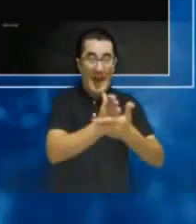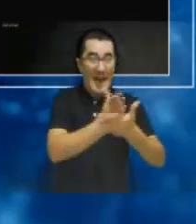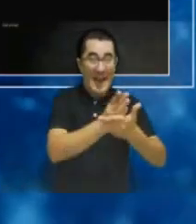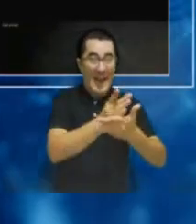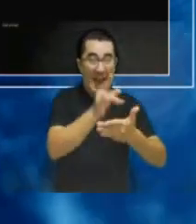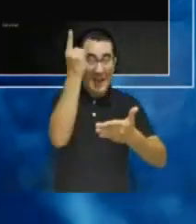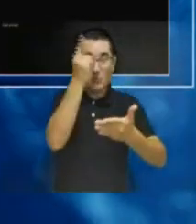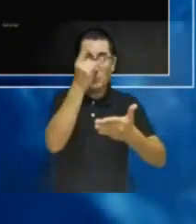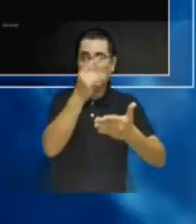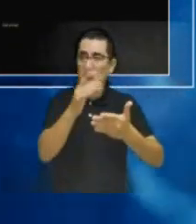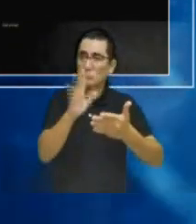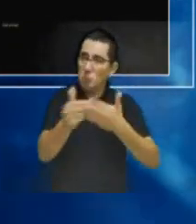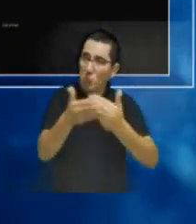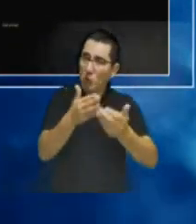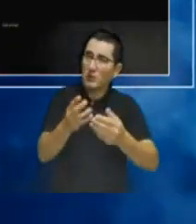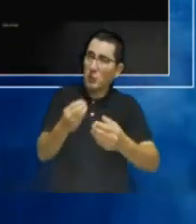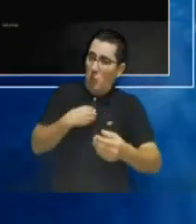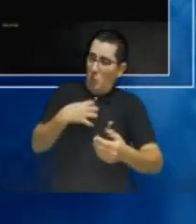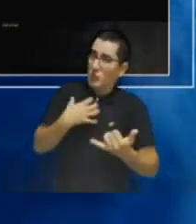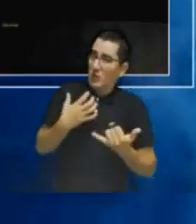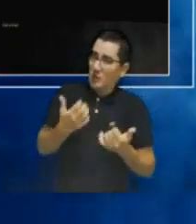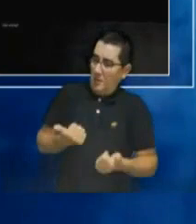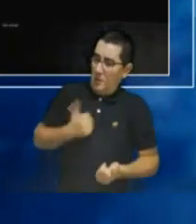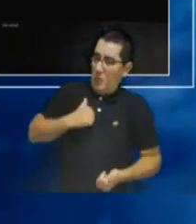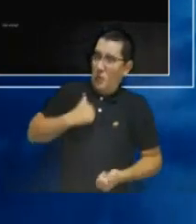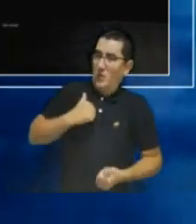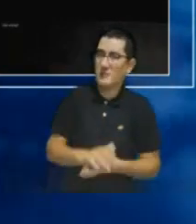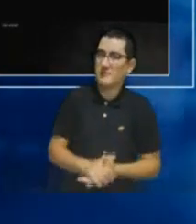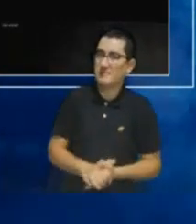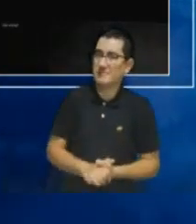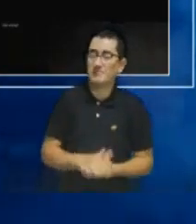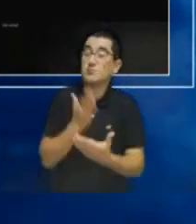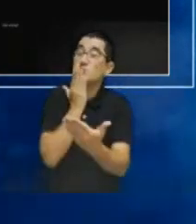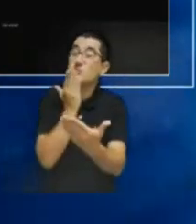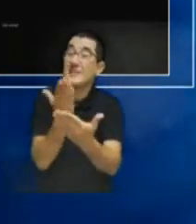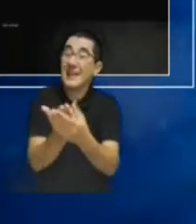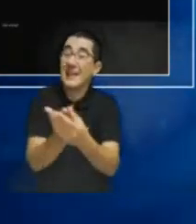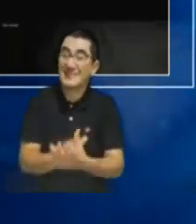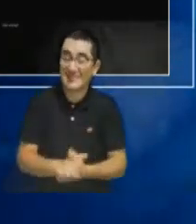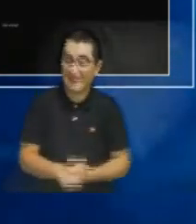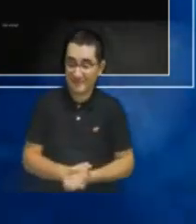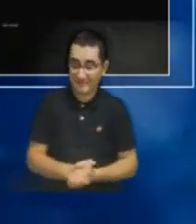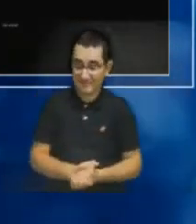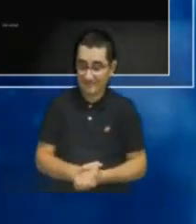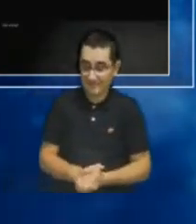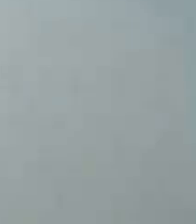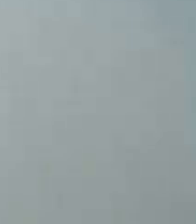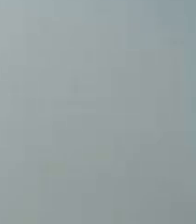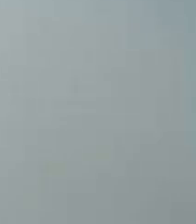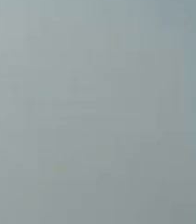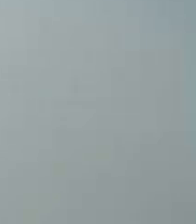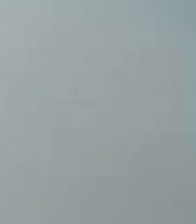pandemics. Thank you very